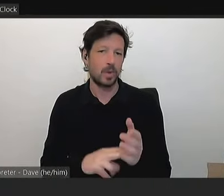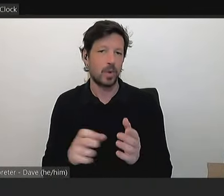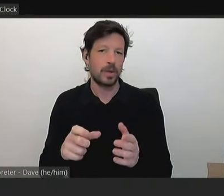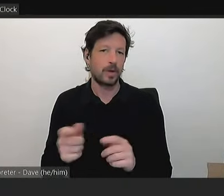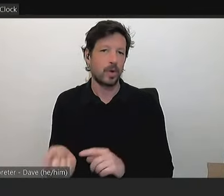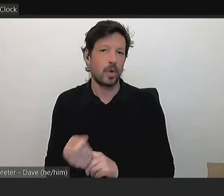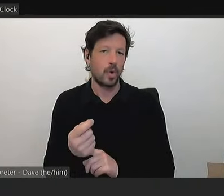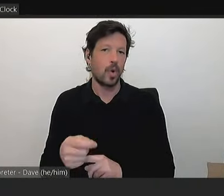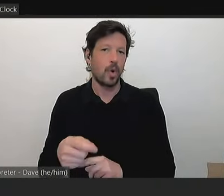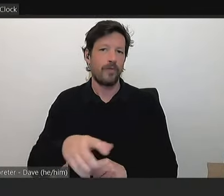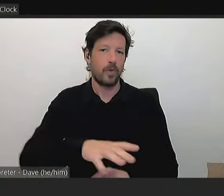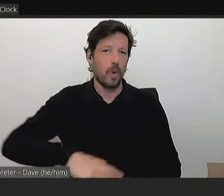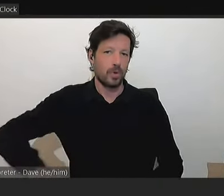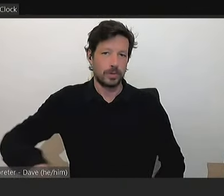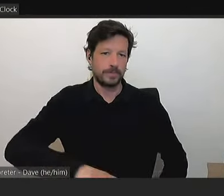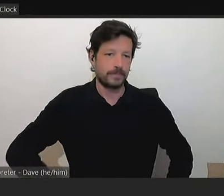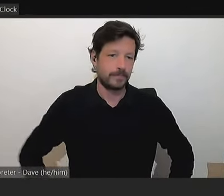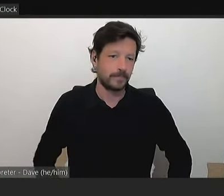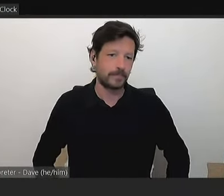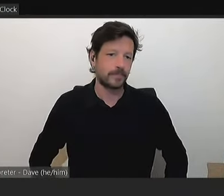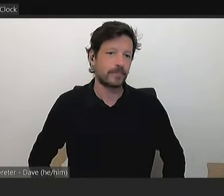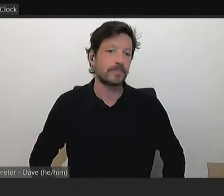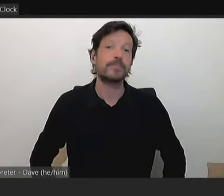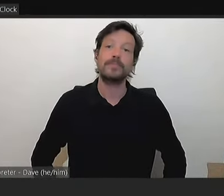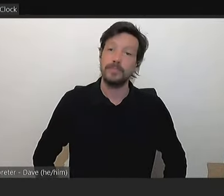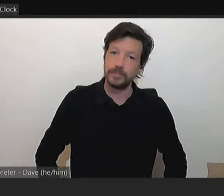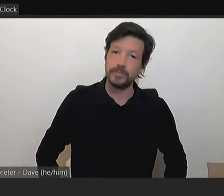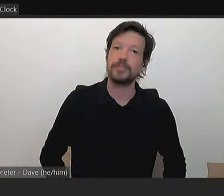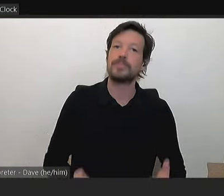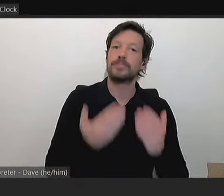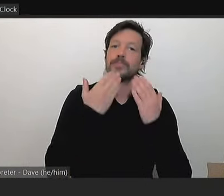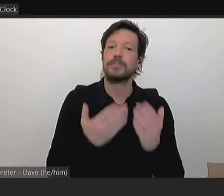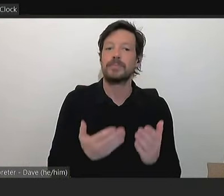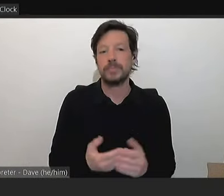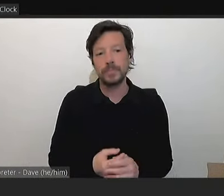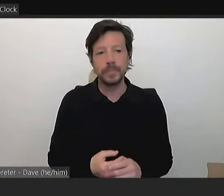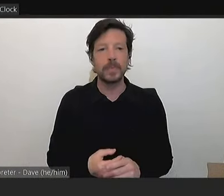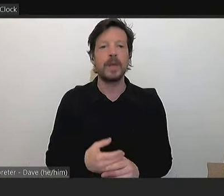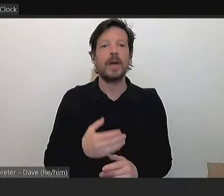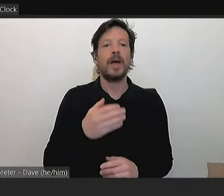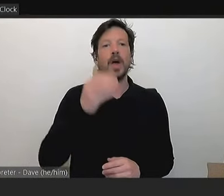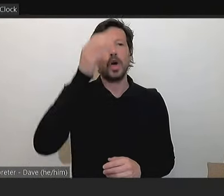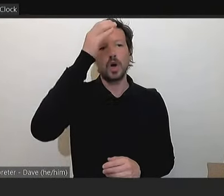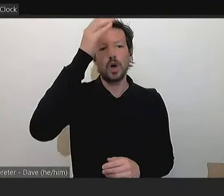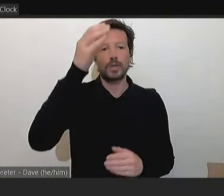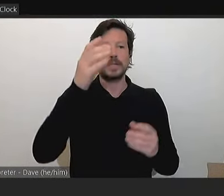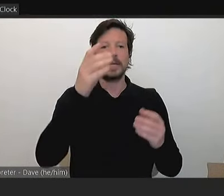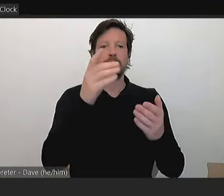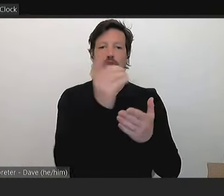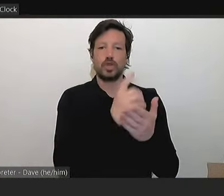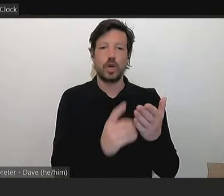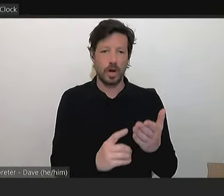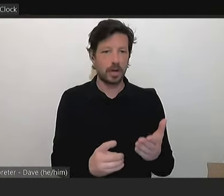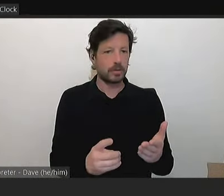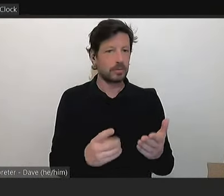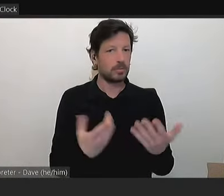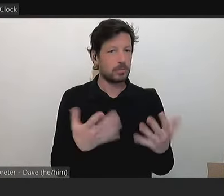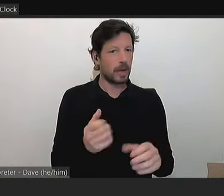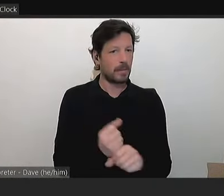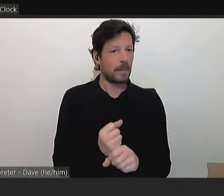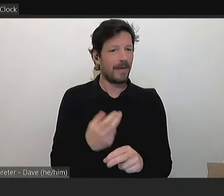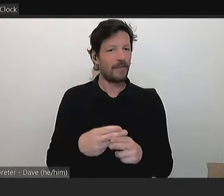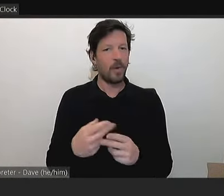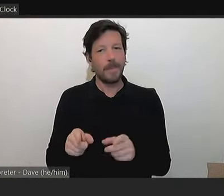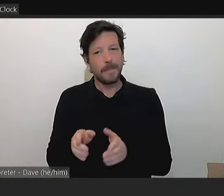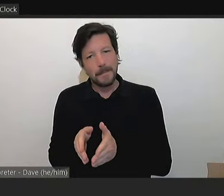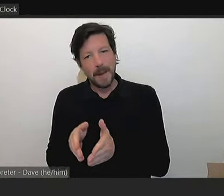Thanks for your question, Councillor. Through you, Mayor. Um, a concept design has been created for the path alignment. Um, this is separate